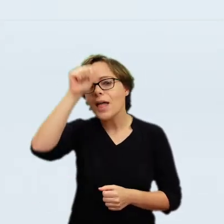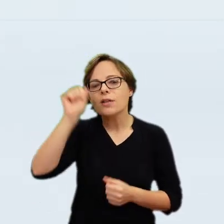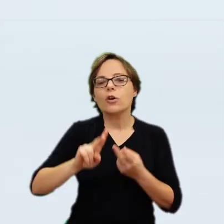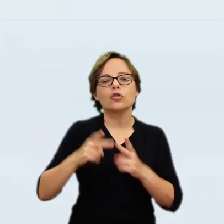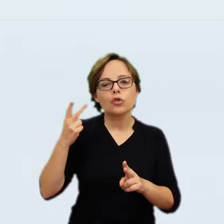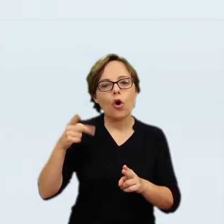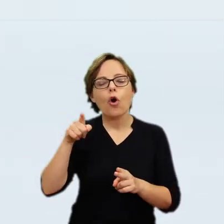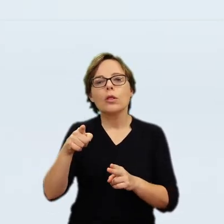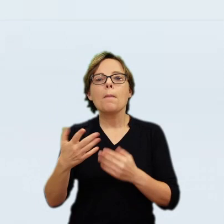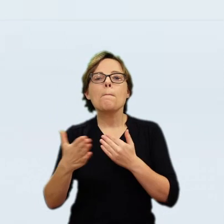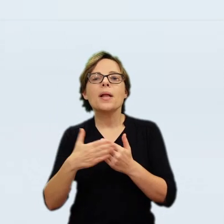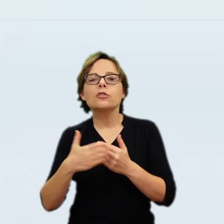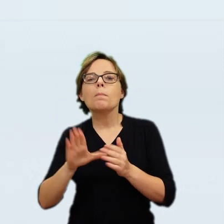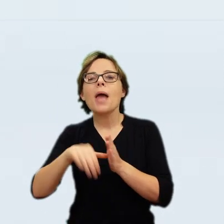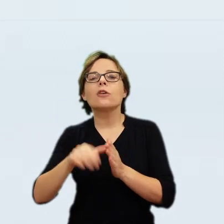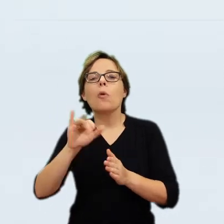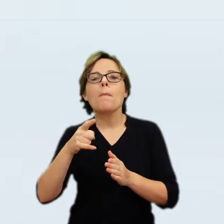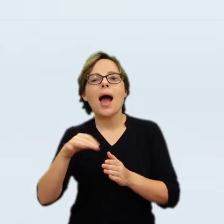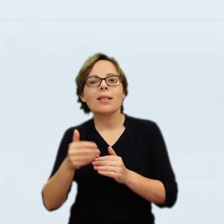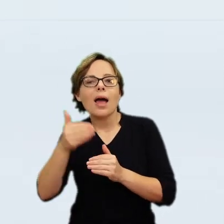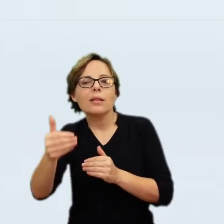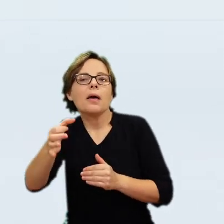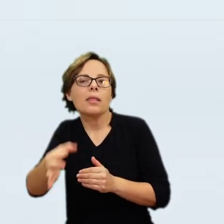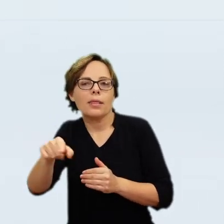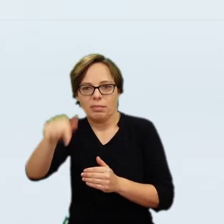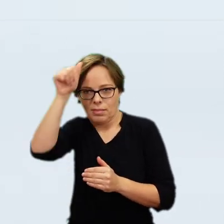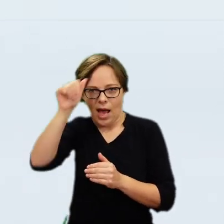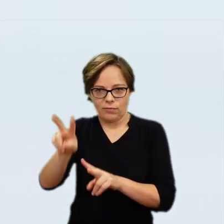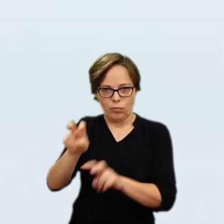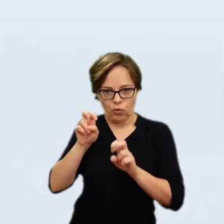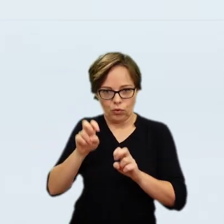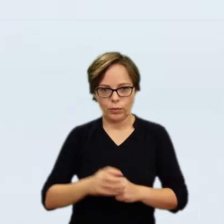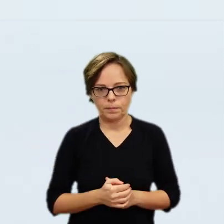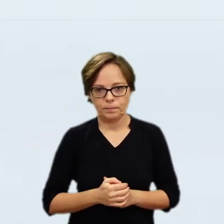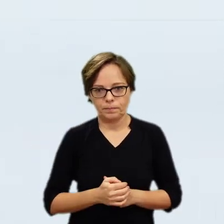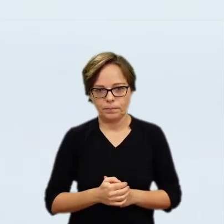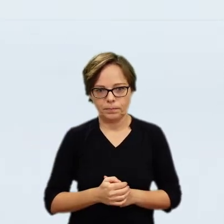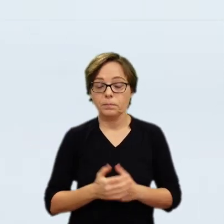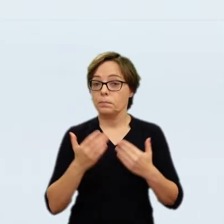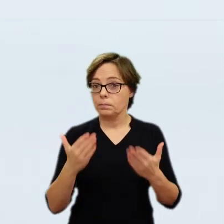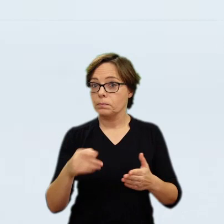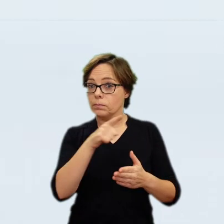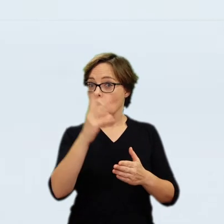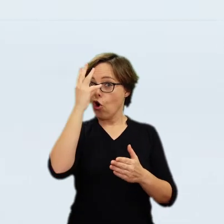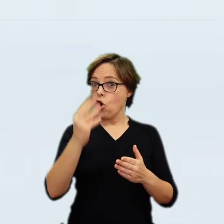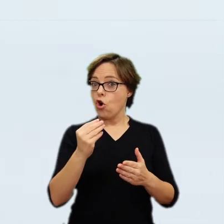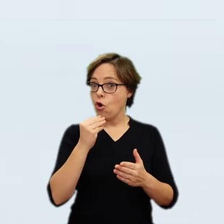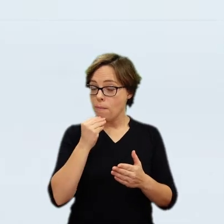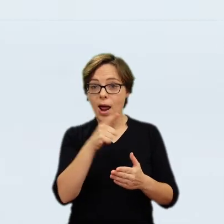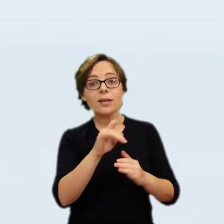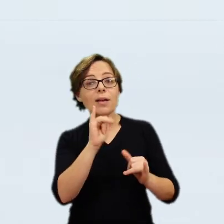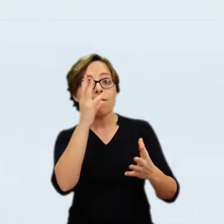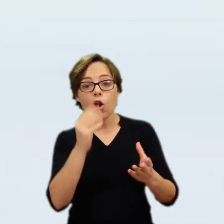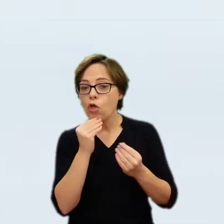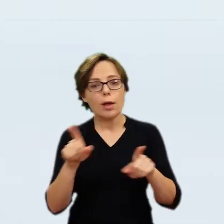celebrated events were the establishment of the Polish embassy of Jerzy Ossolinsky in Rome in